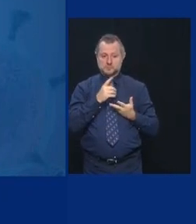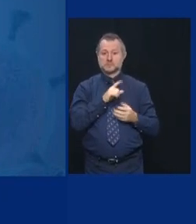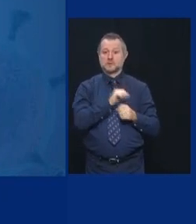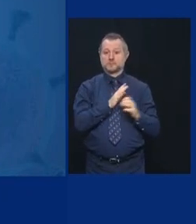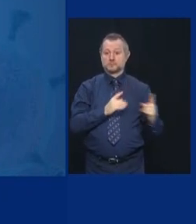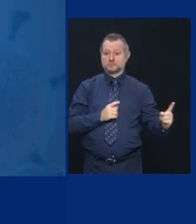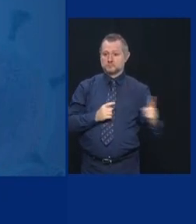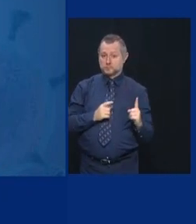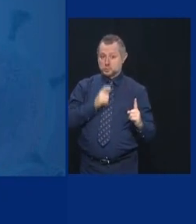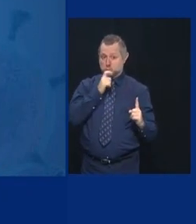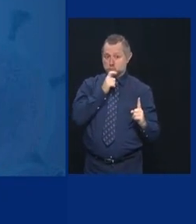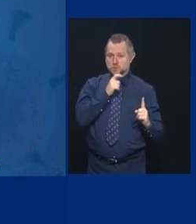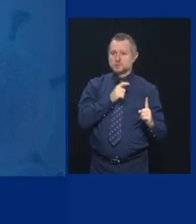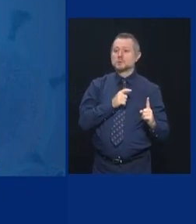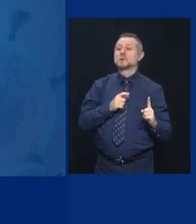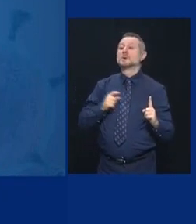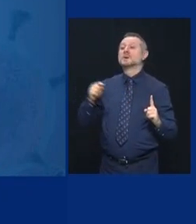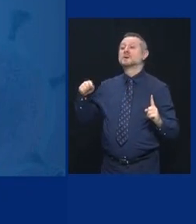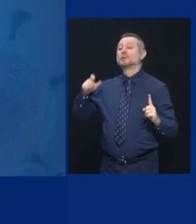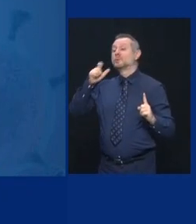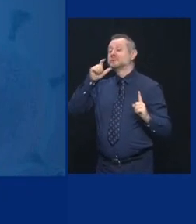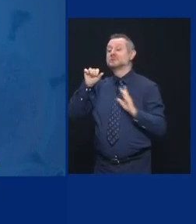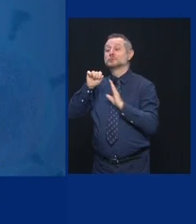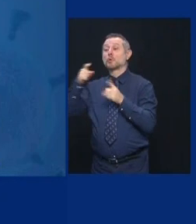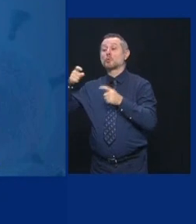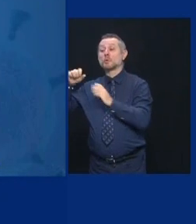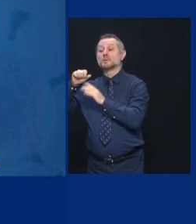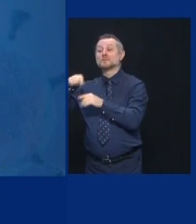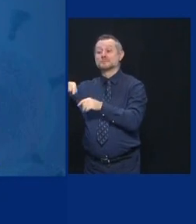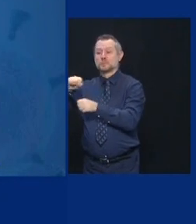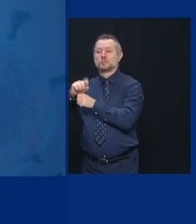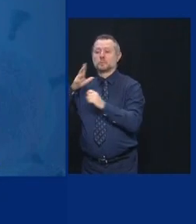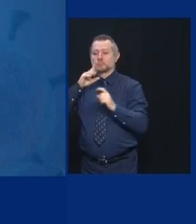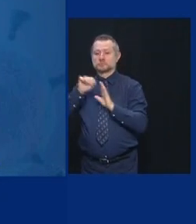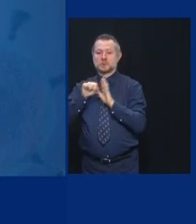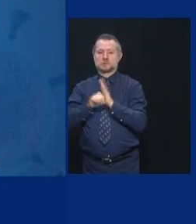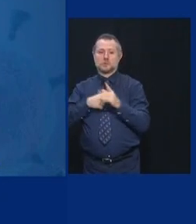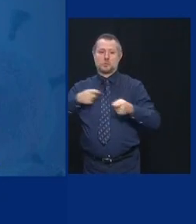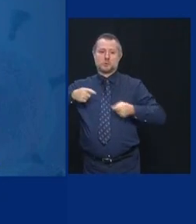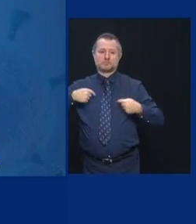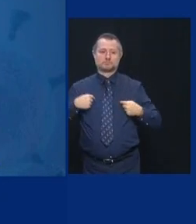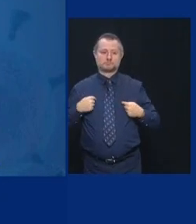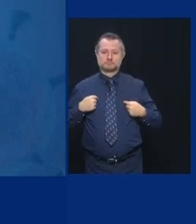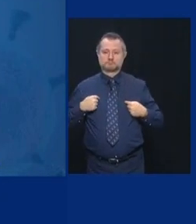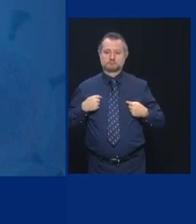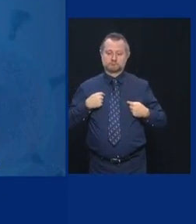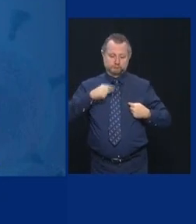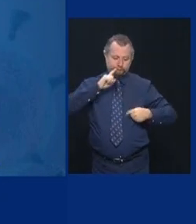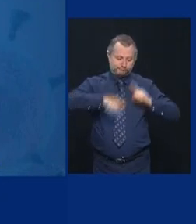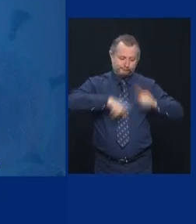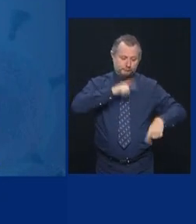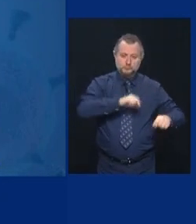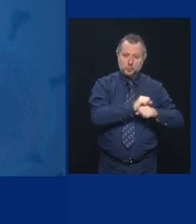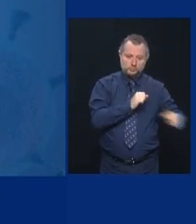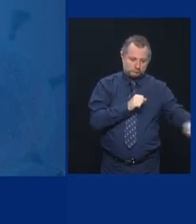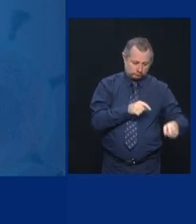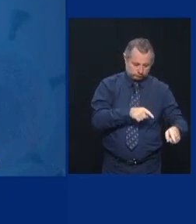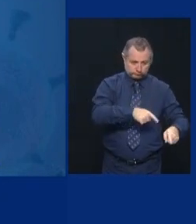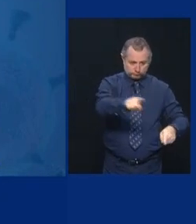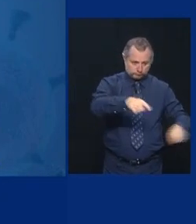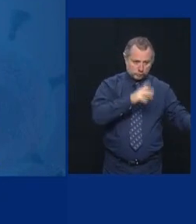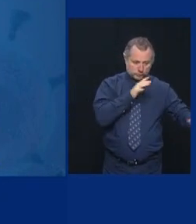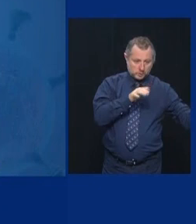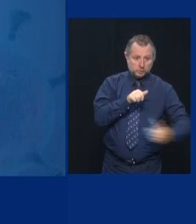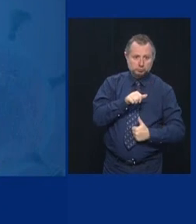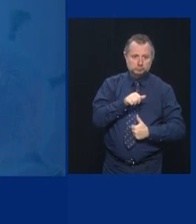But the state will take over the enforcement with the